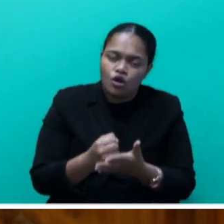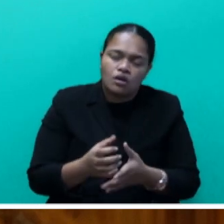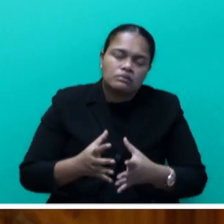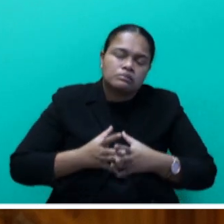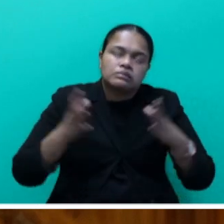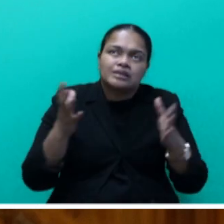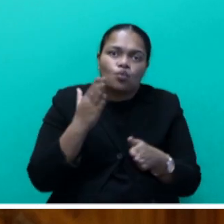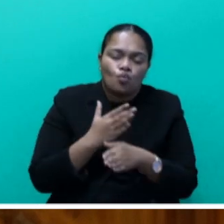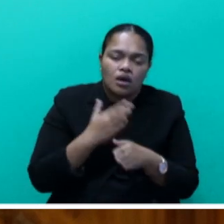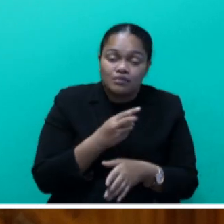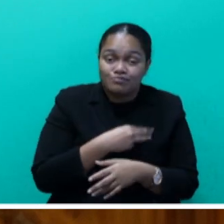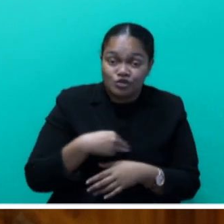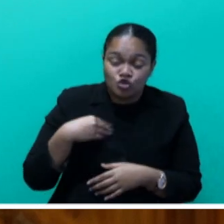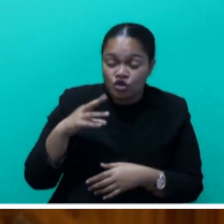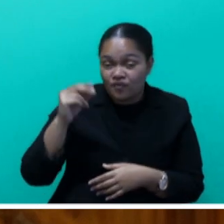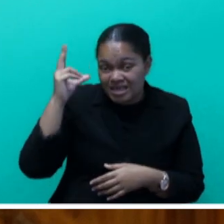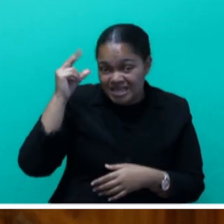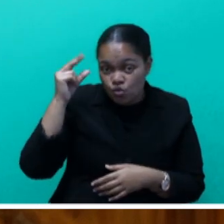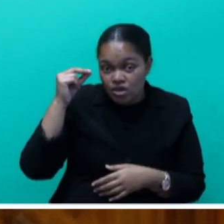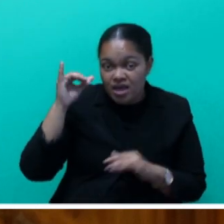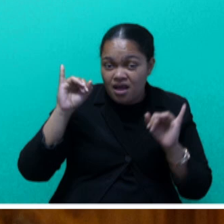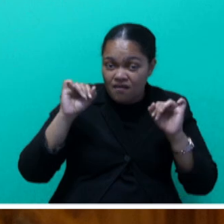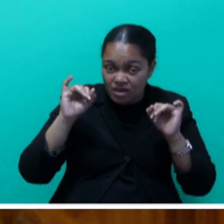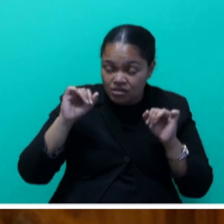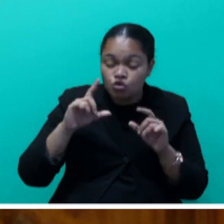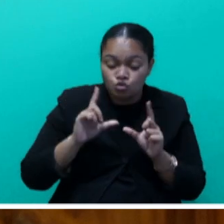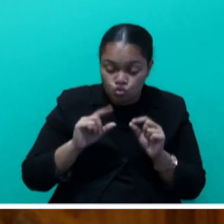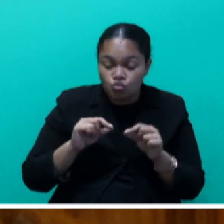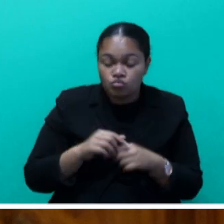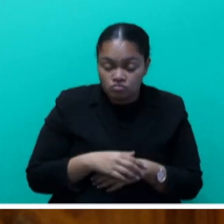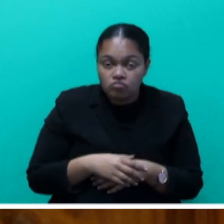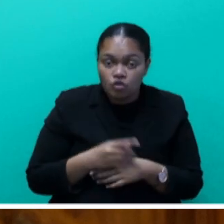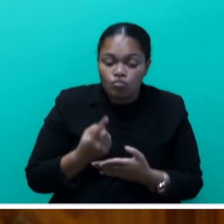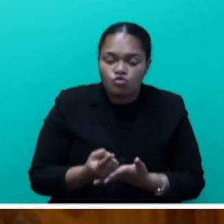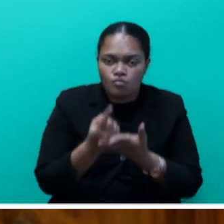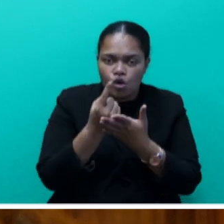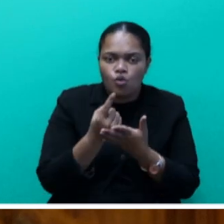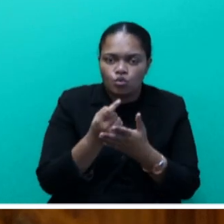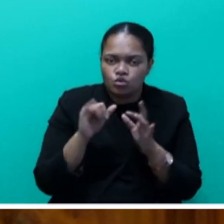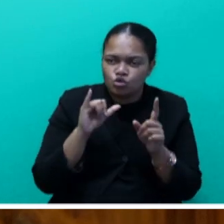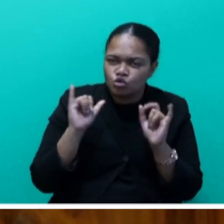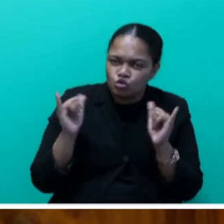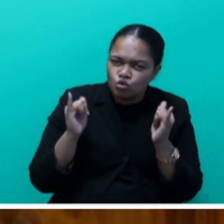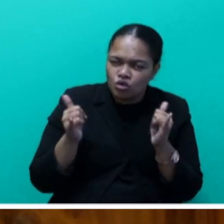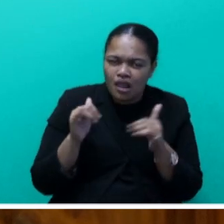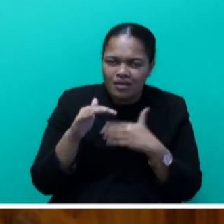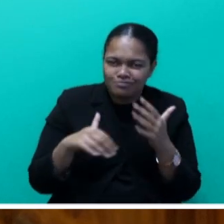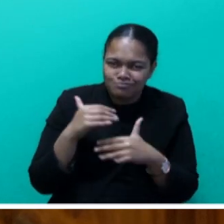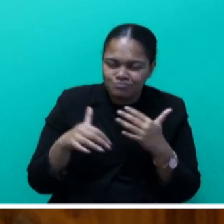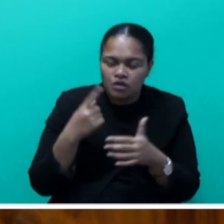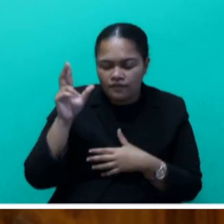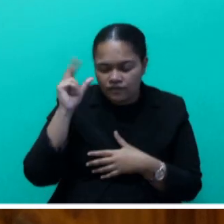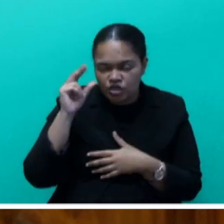that the Ministry of Itauke Affairs is doing to promote the socializing and the